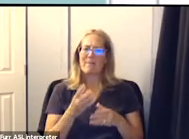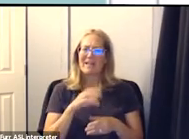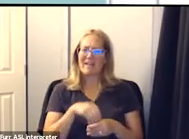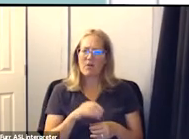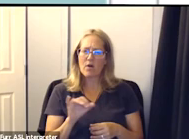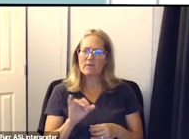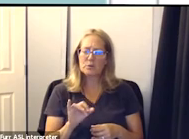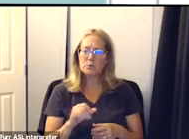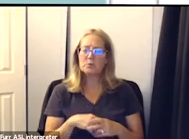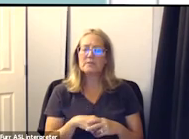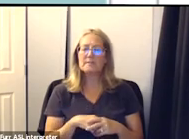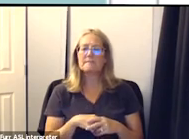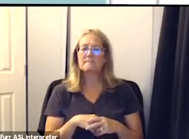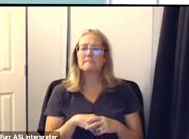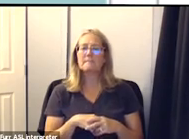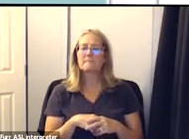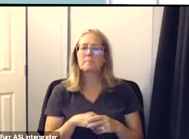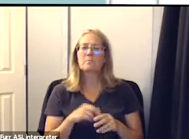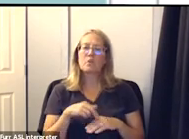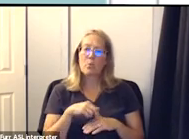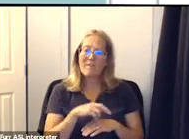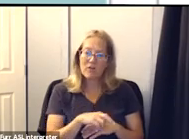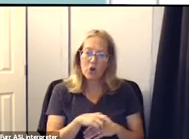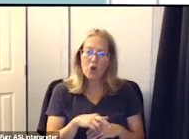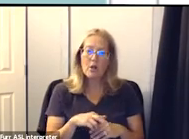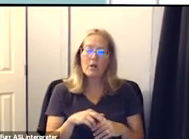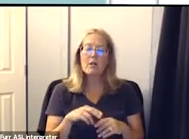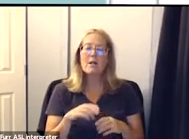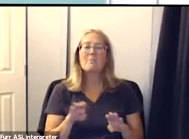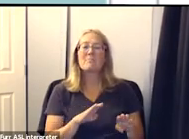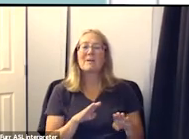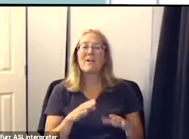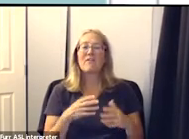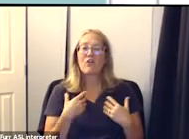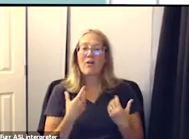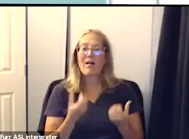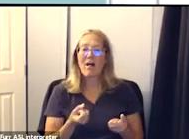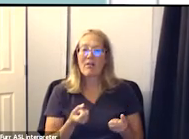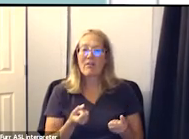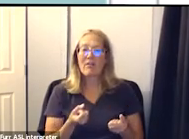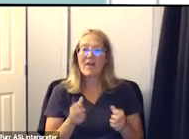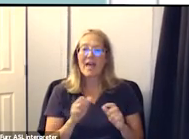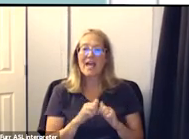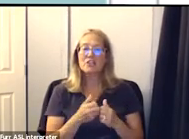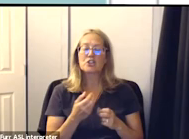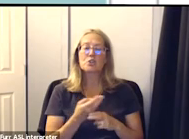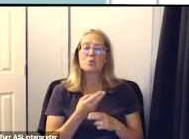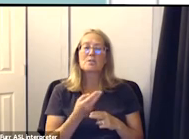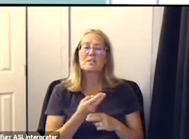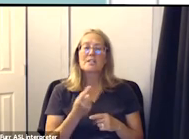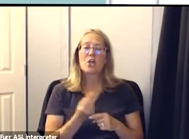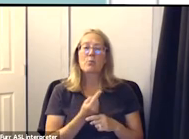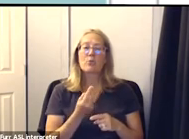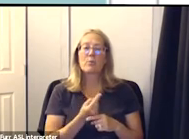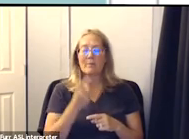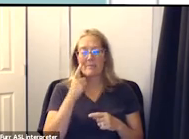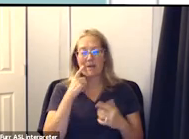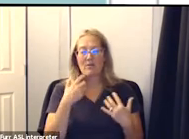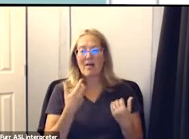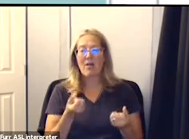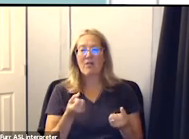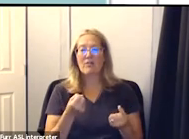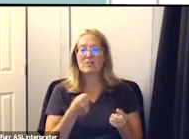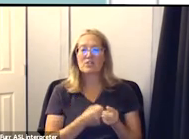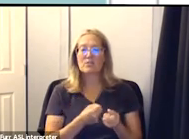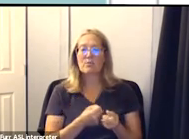um referral to behavioral health agency using appropriate mental health support having